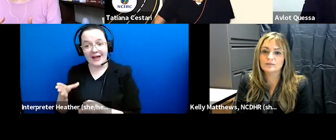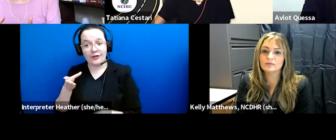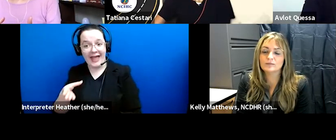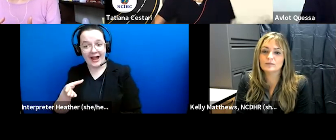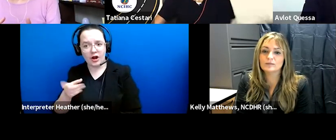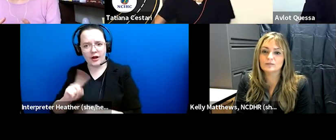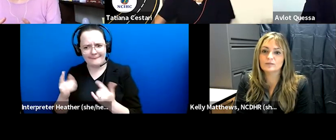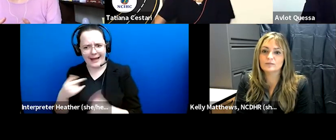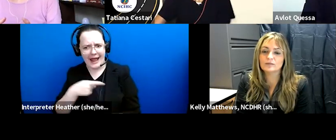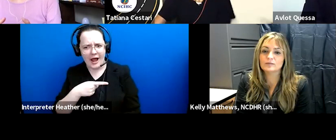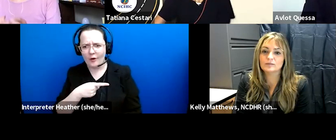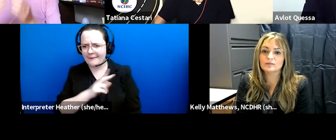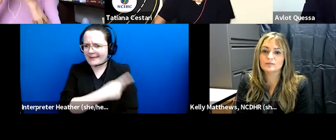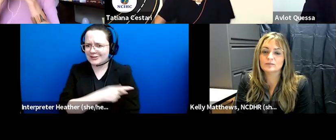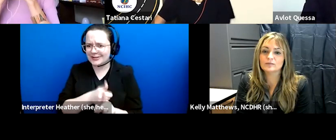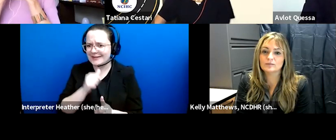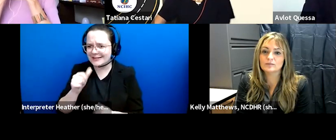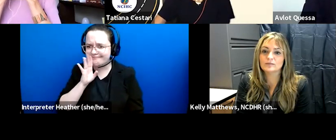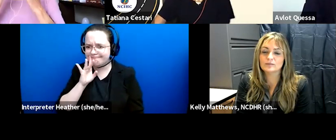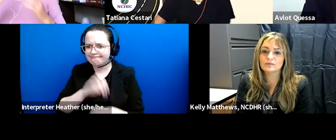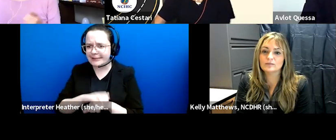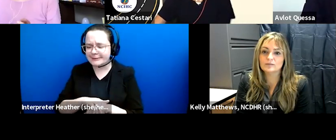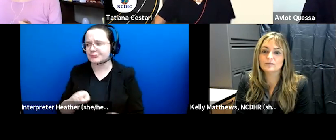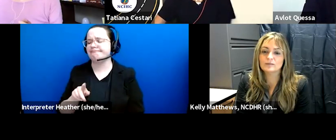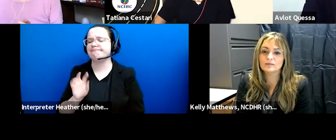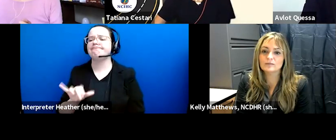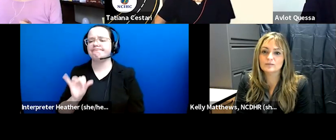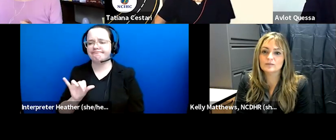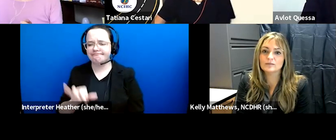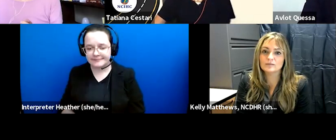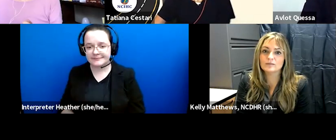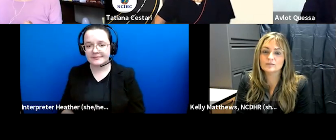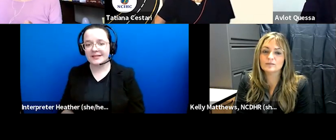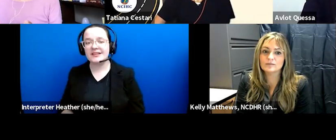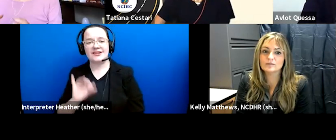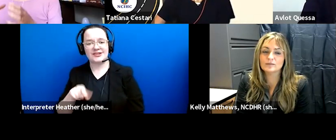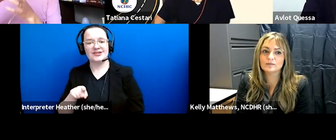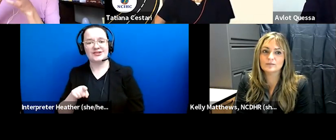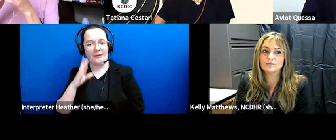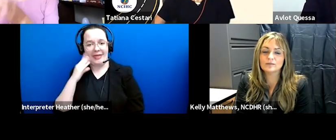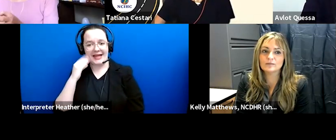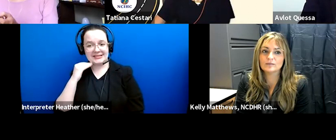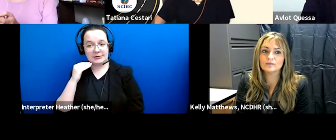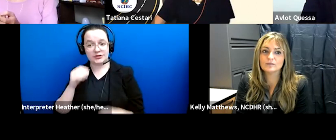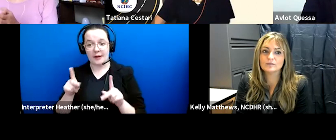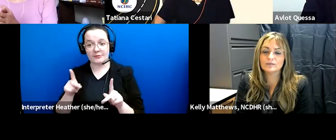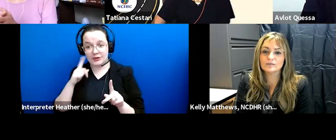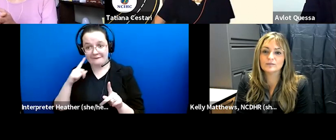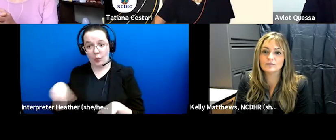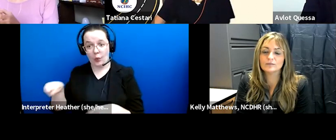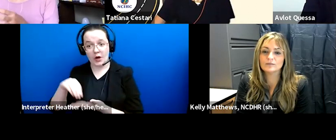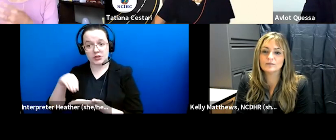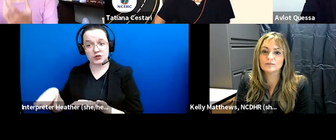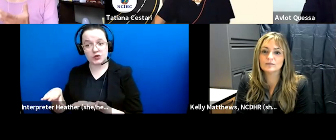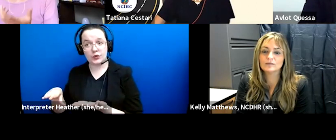are not english speaking and it's an opportunity for students to